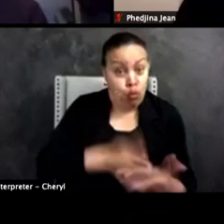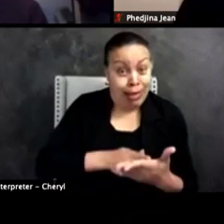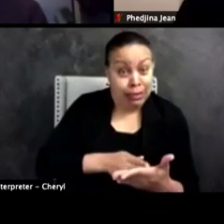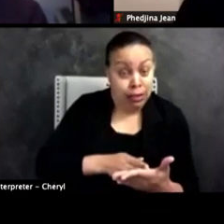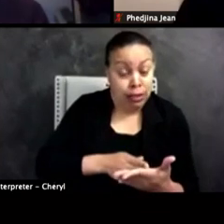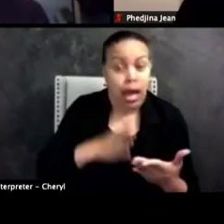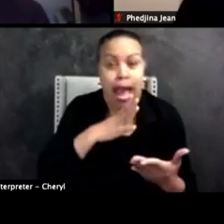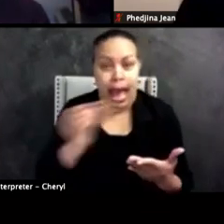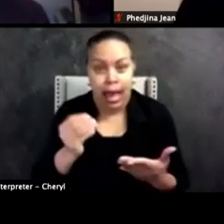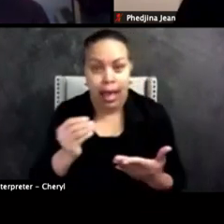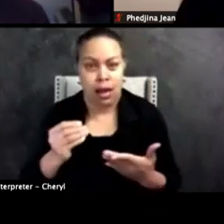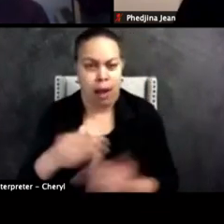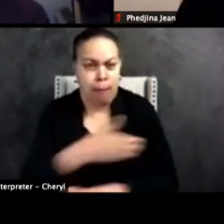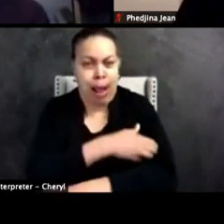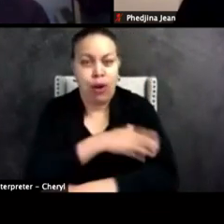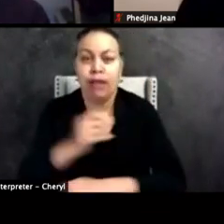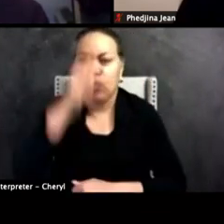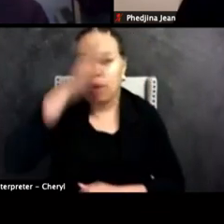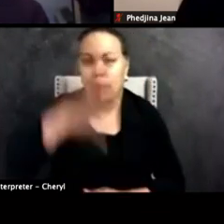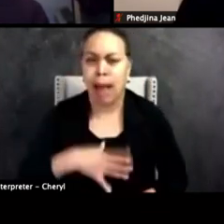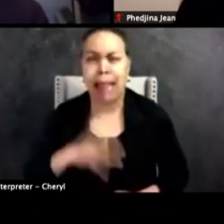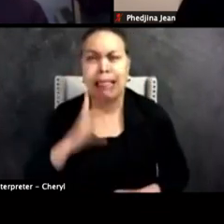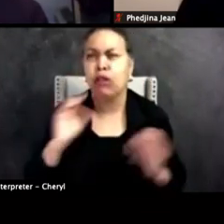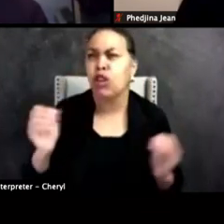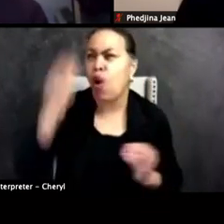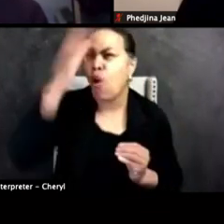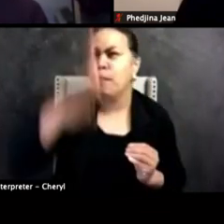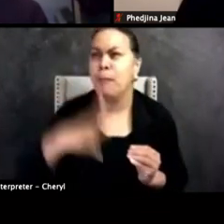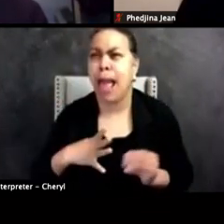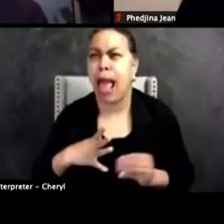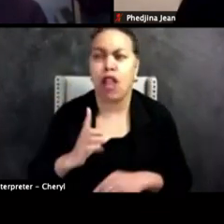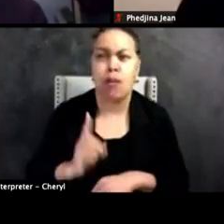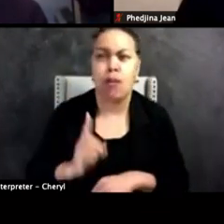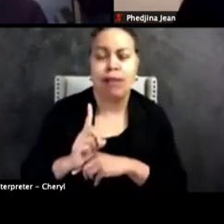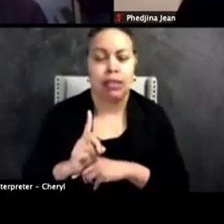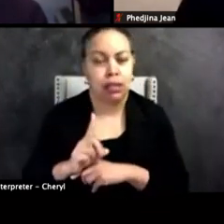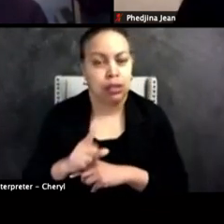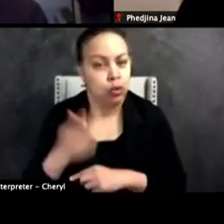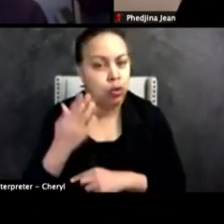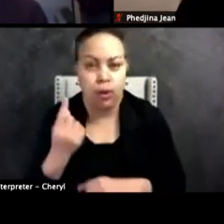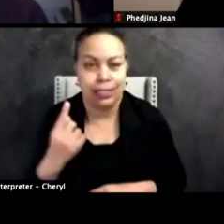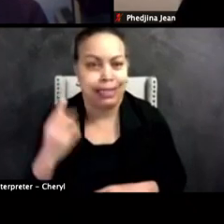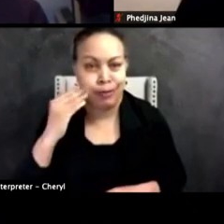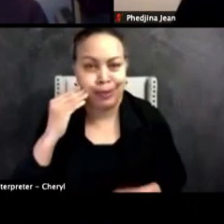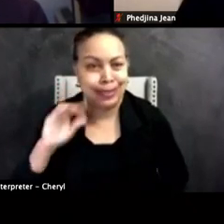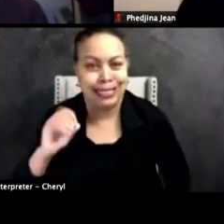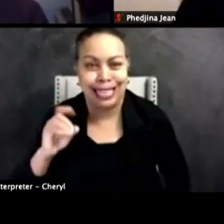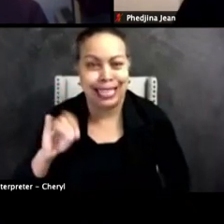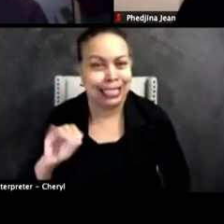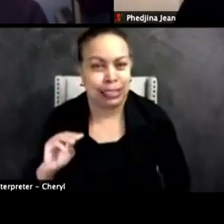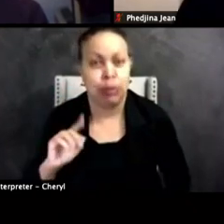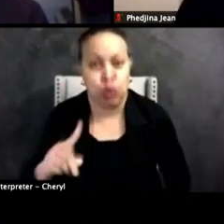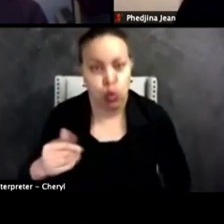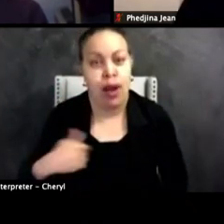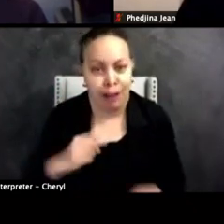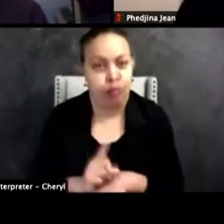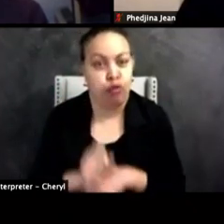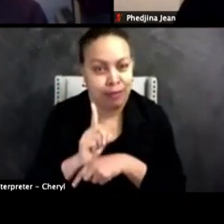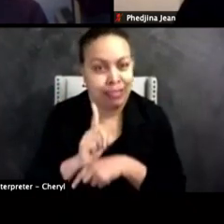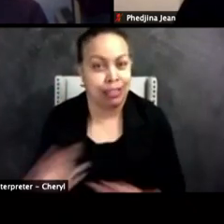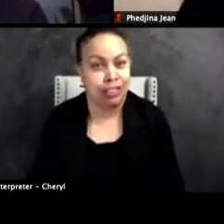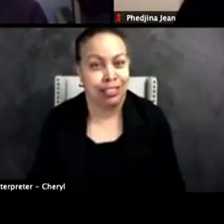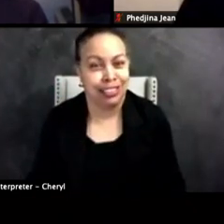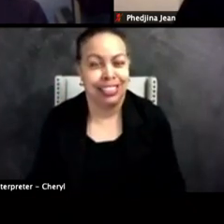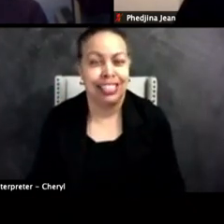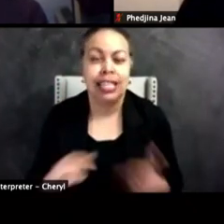call and you're a man and you don't think you have male privilege, you don't know what sexism is. You don't know what that privilege, privilege means. Privilege doesn't mean you